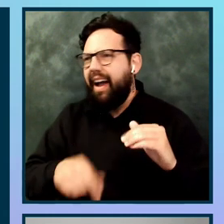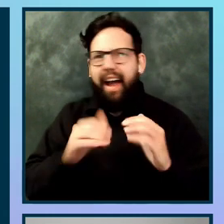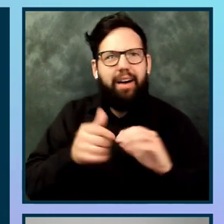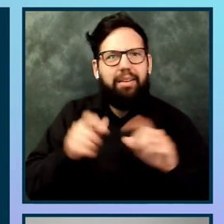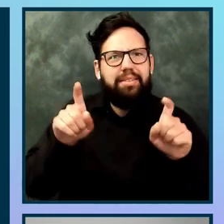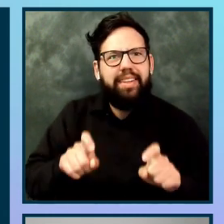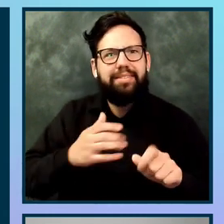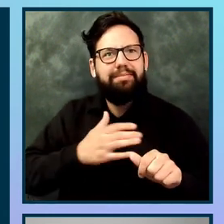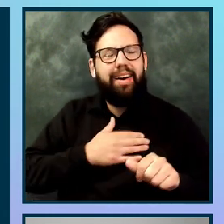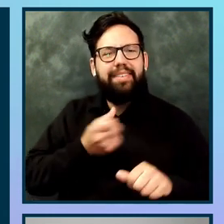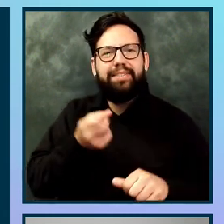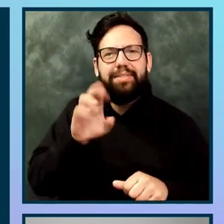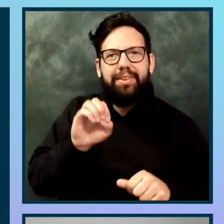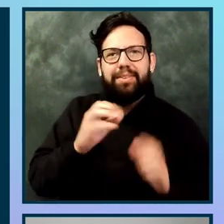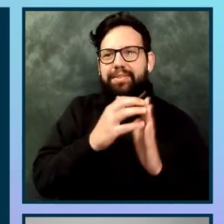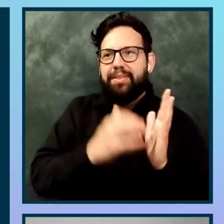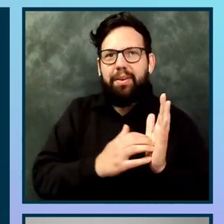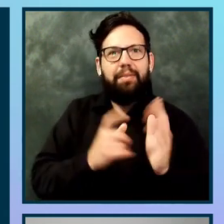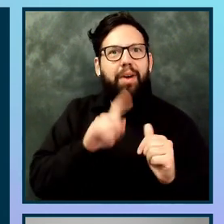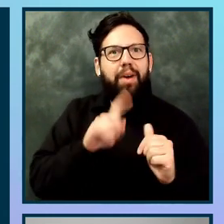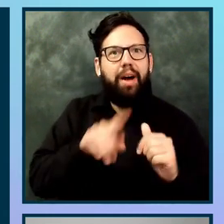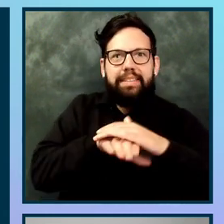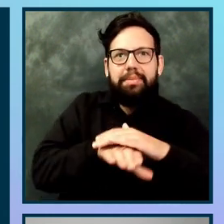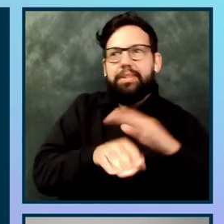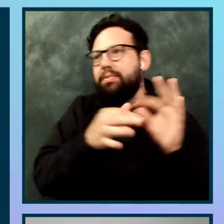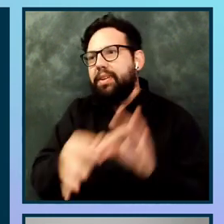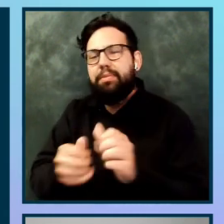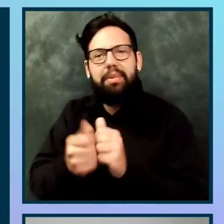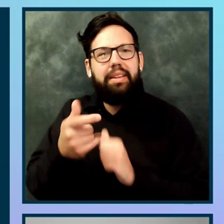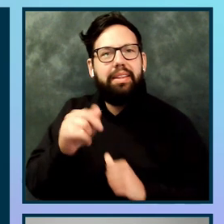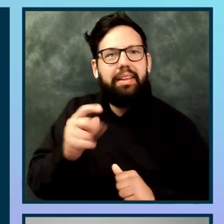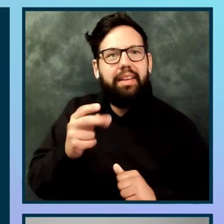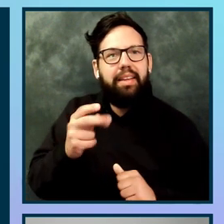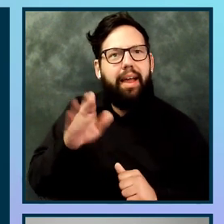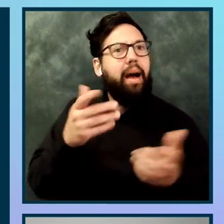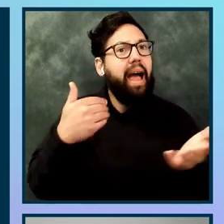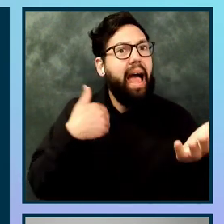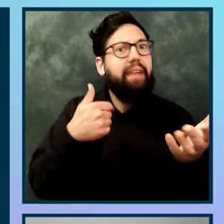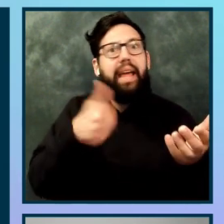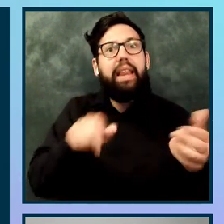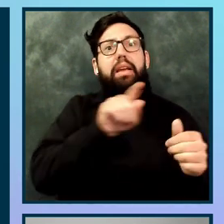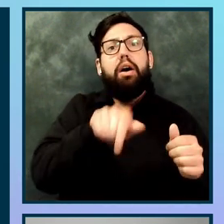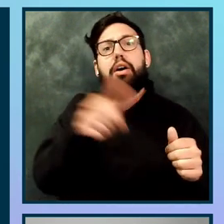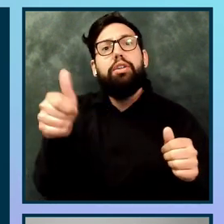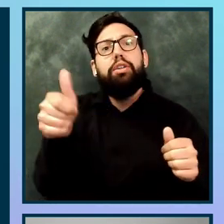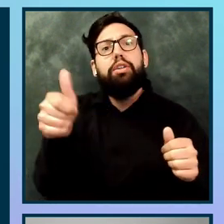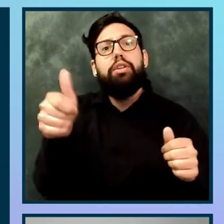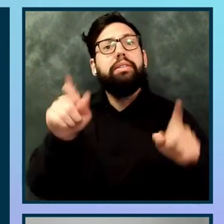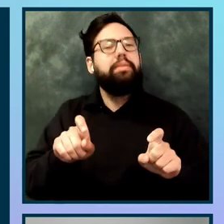using GitHub Actions, I put together an article in my blog so you can read a bit more about this in there.